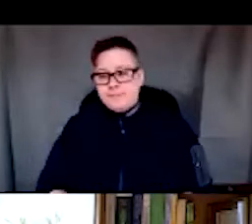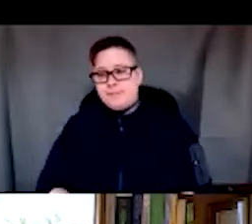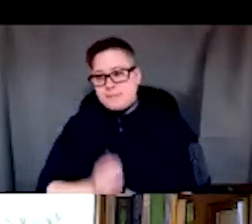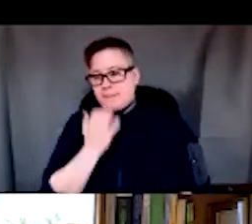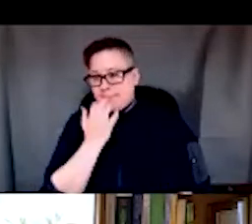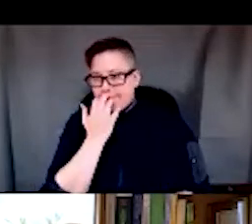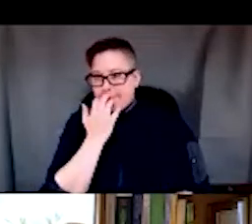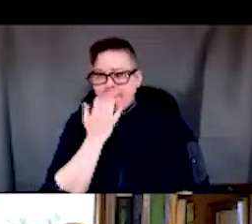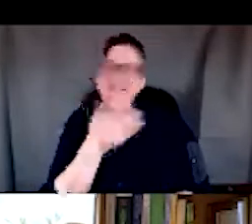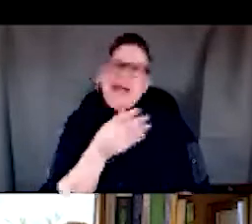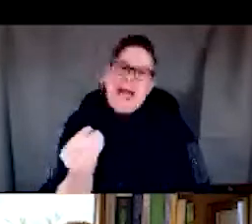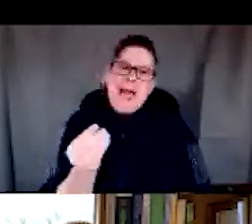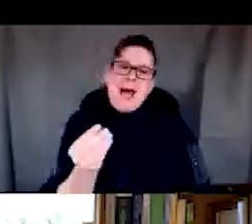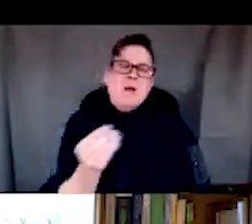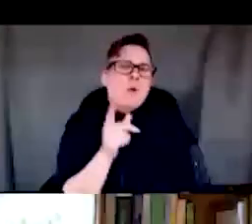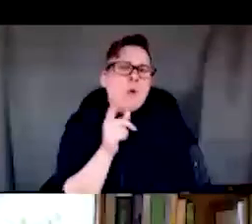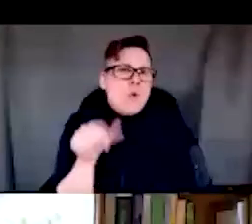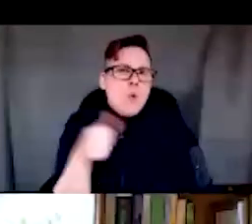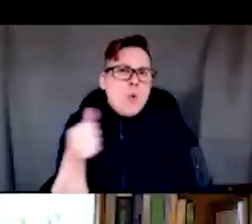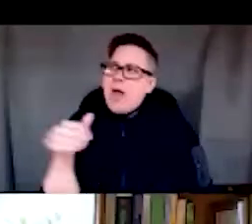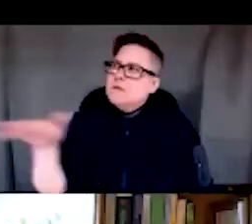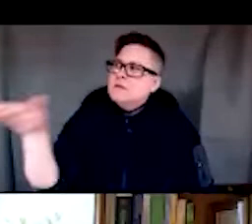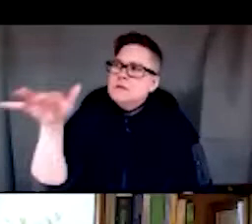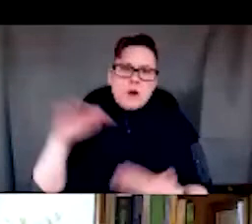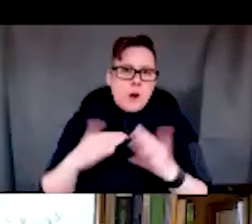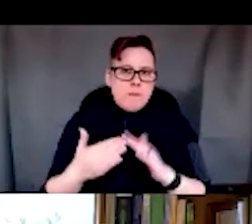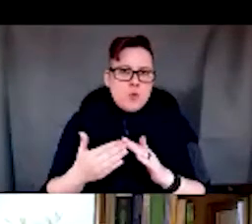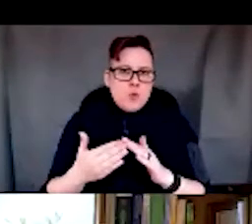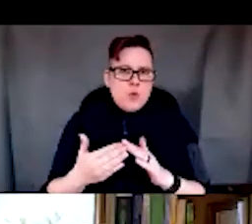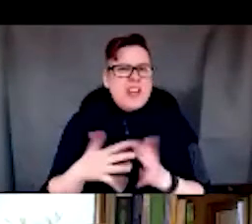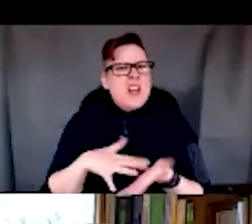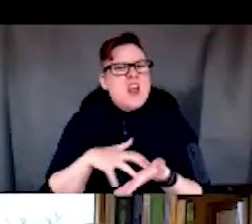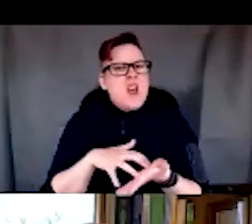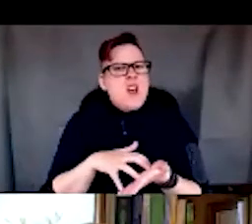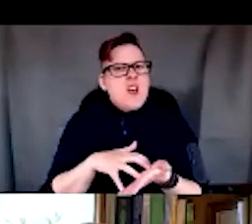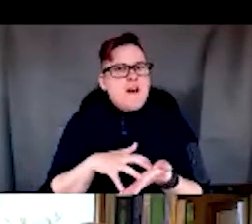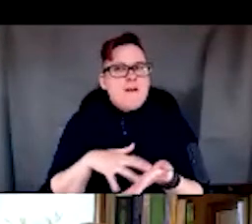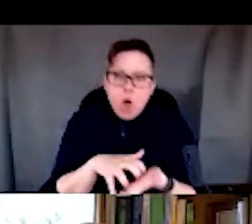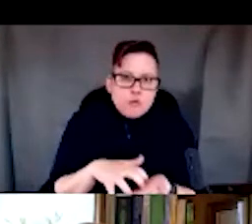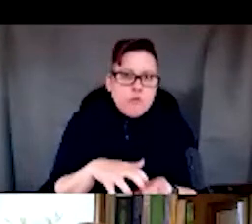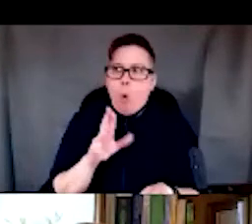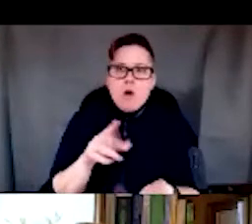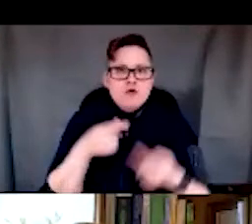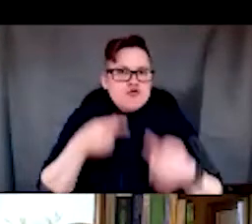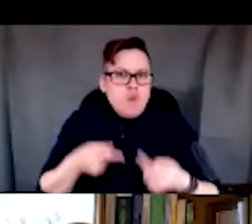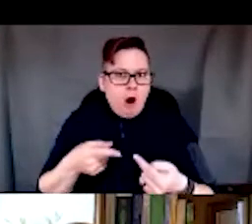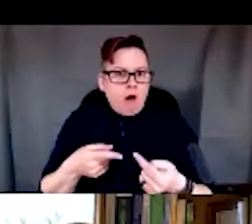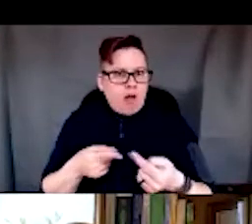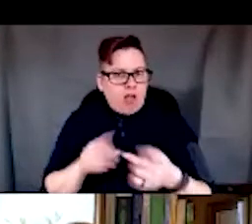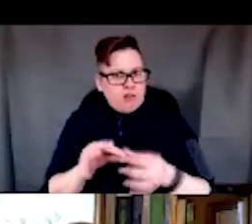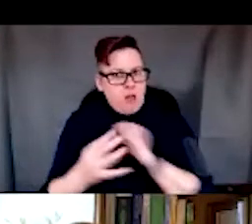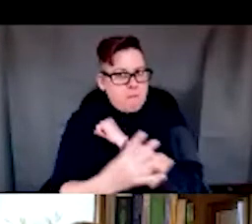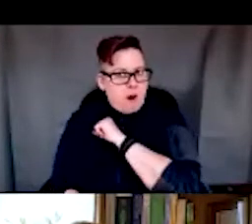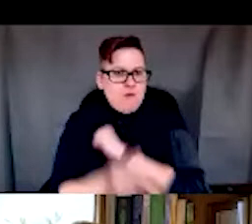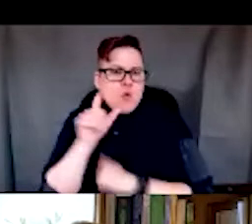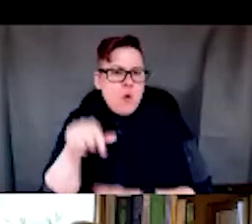I also want to think about who else in the community could be very vulnerable or perhaps struggling with some of the issues around poverty.